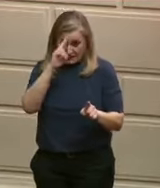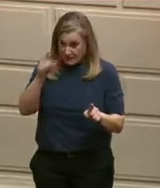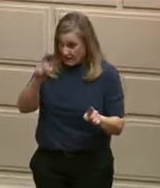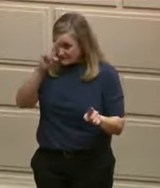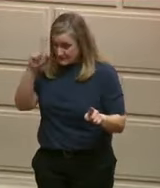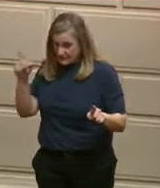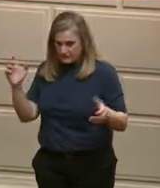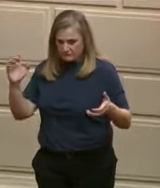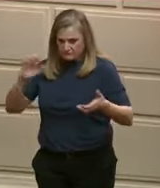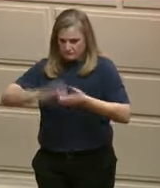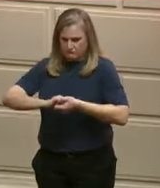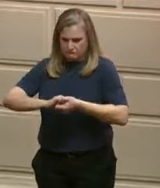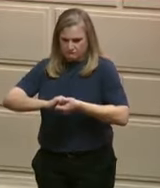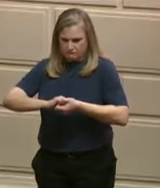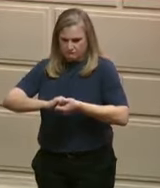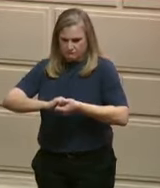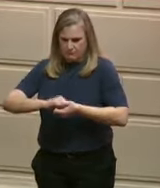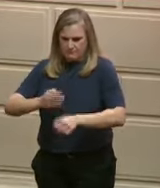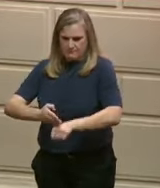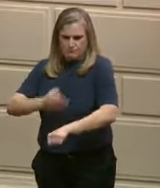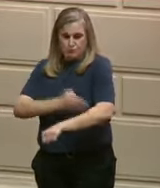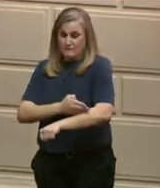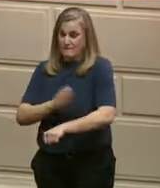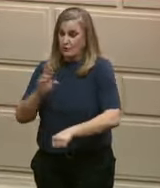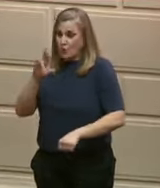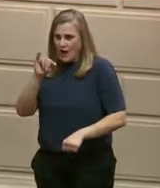Rhode Island's life science industry.